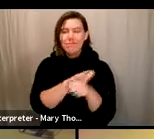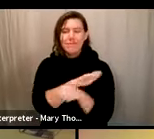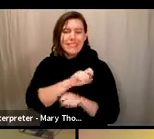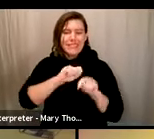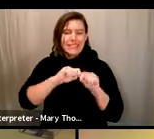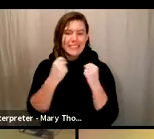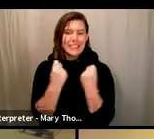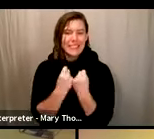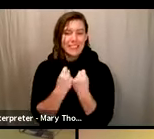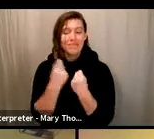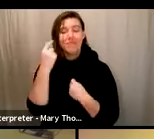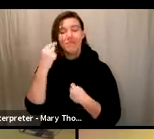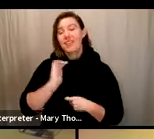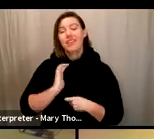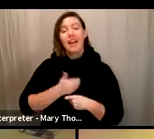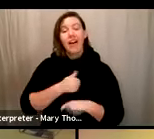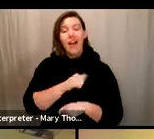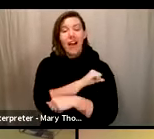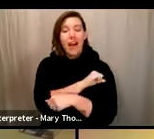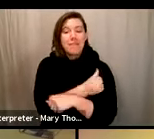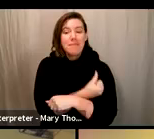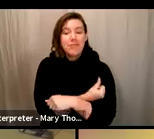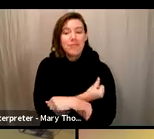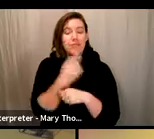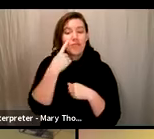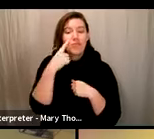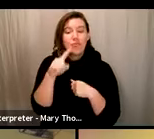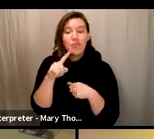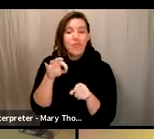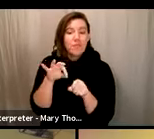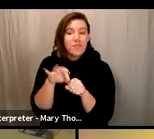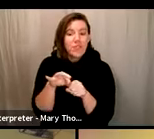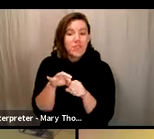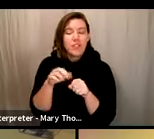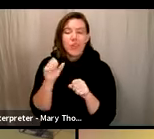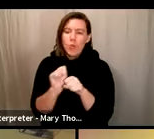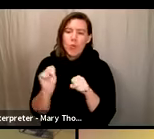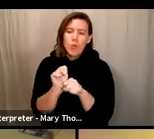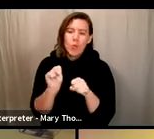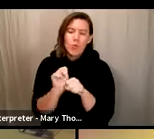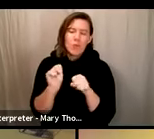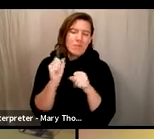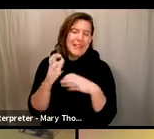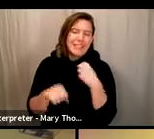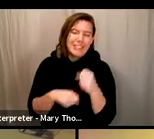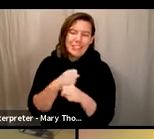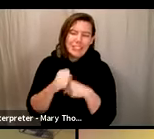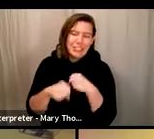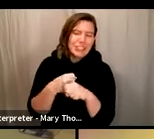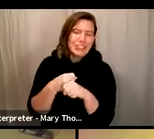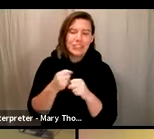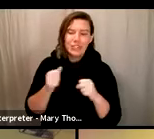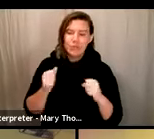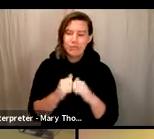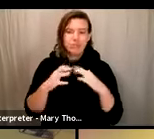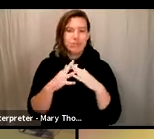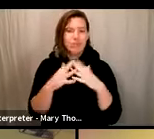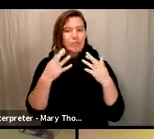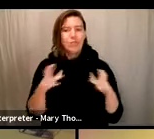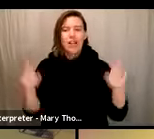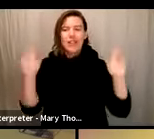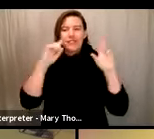for years preparing for this election, and they've done a fabulous job of being innovative and creative